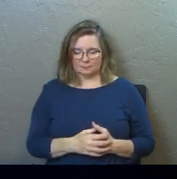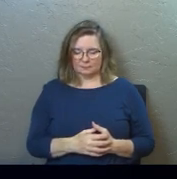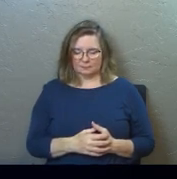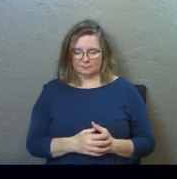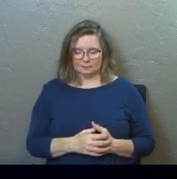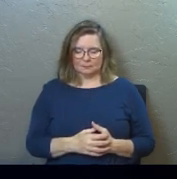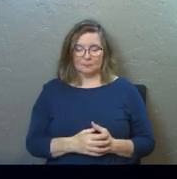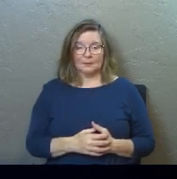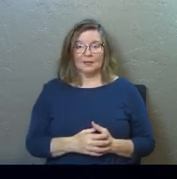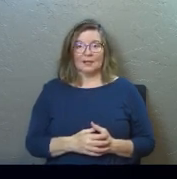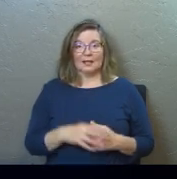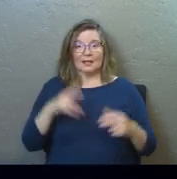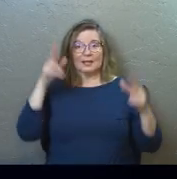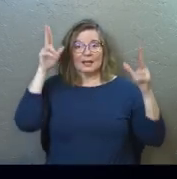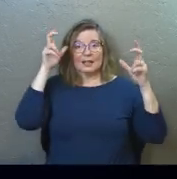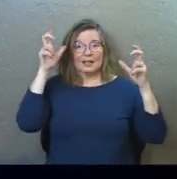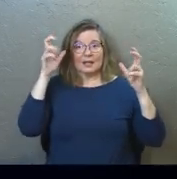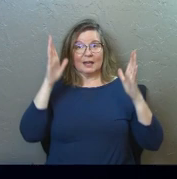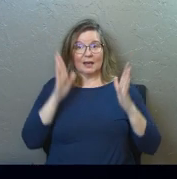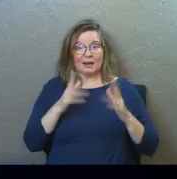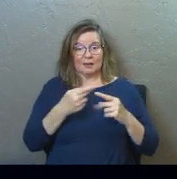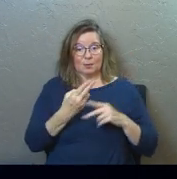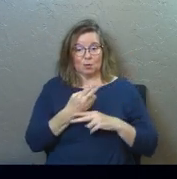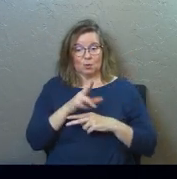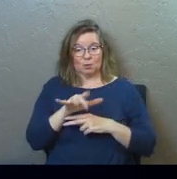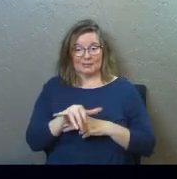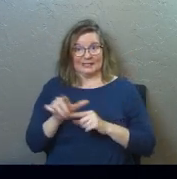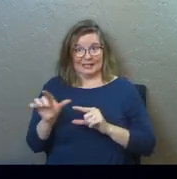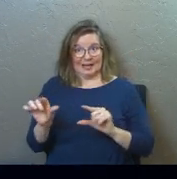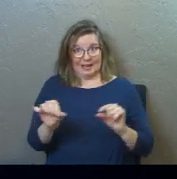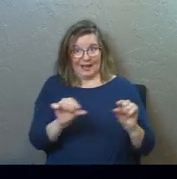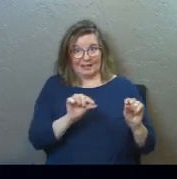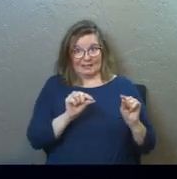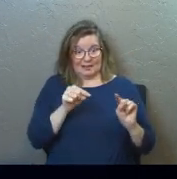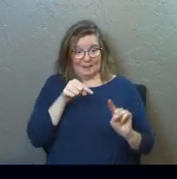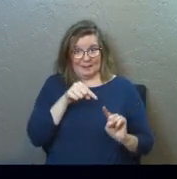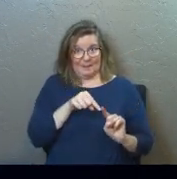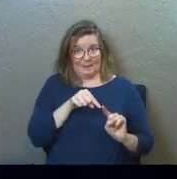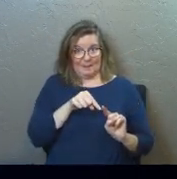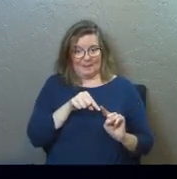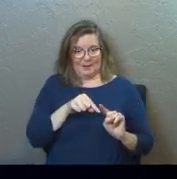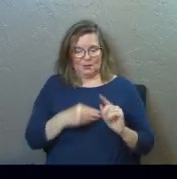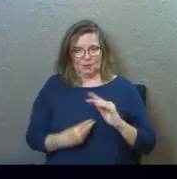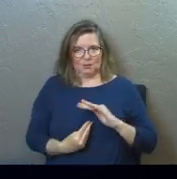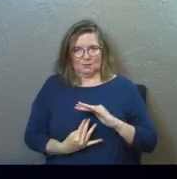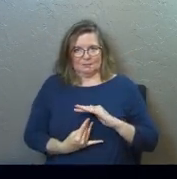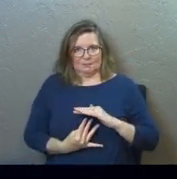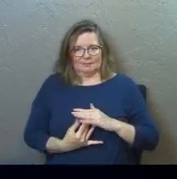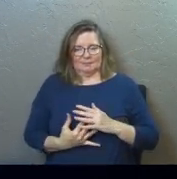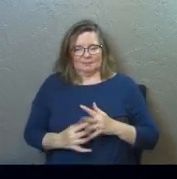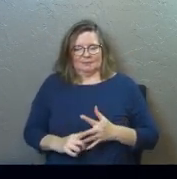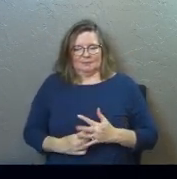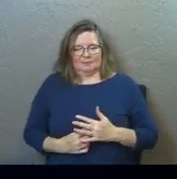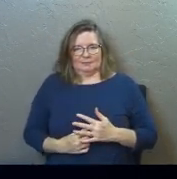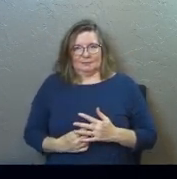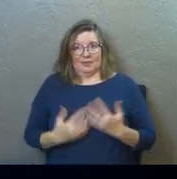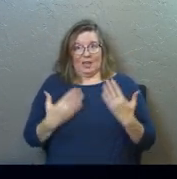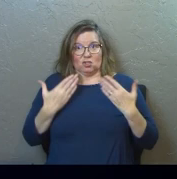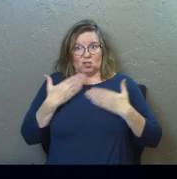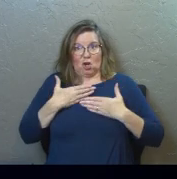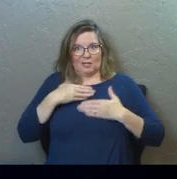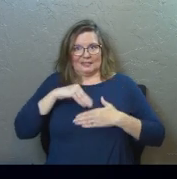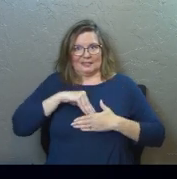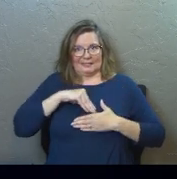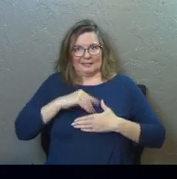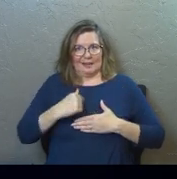The enemy uses that, uses gossip to stir that desire for darkness in each other.